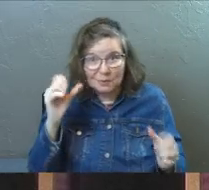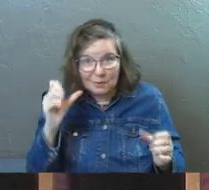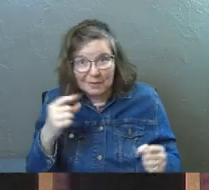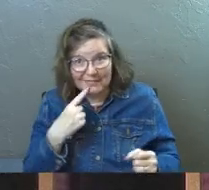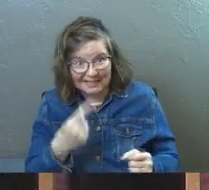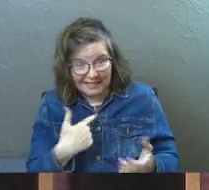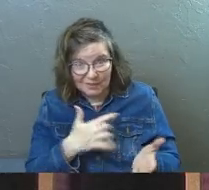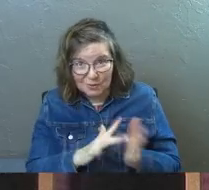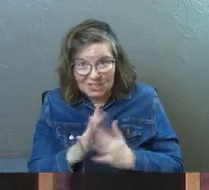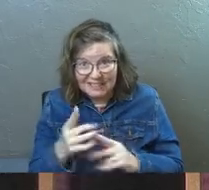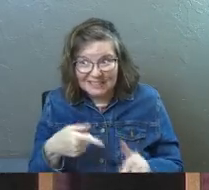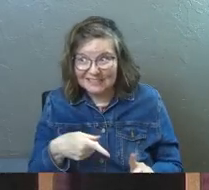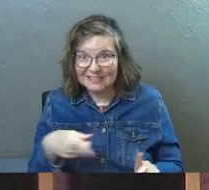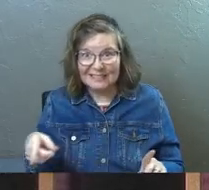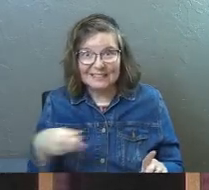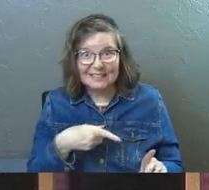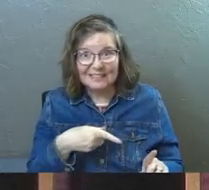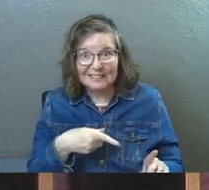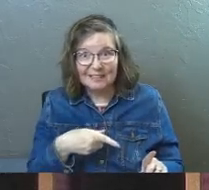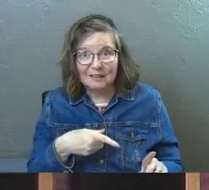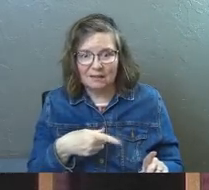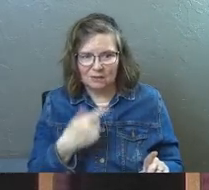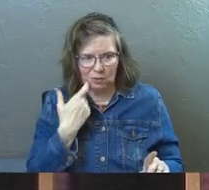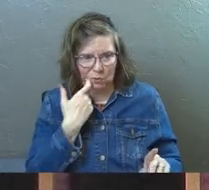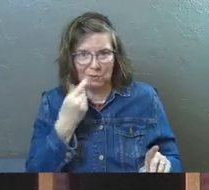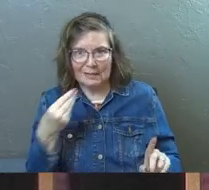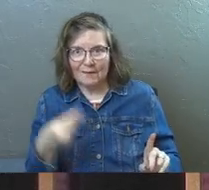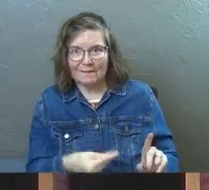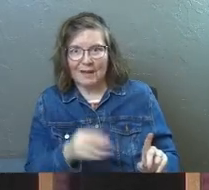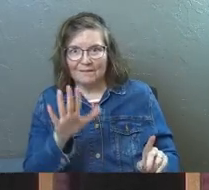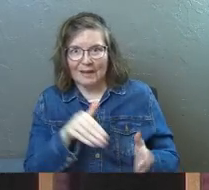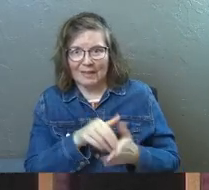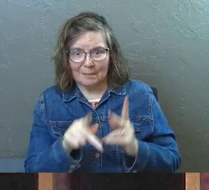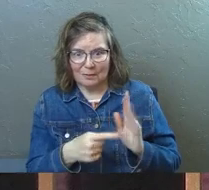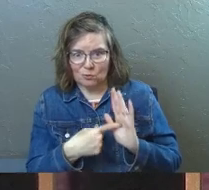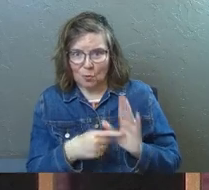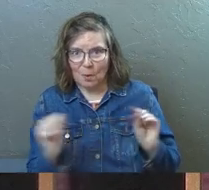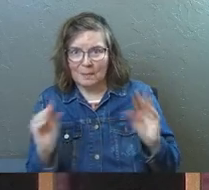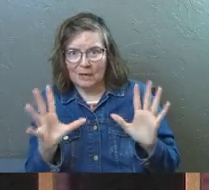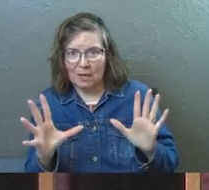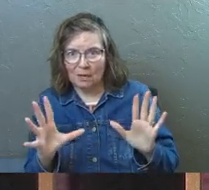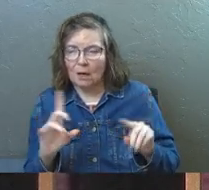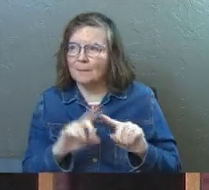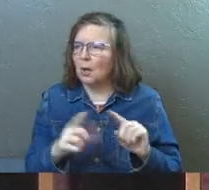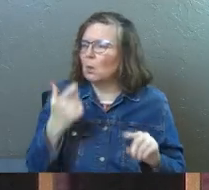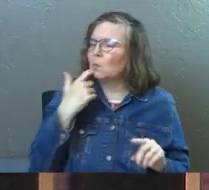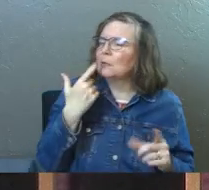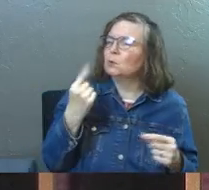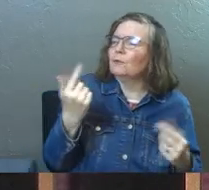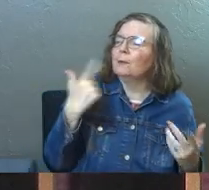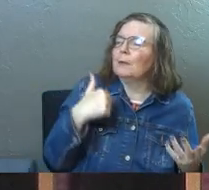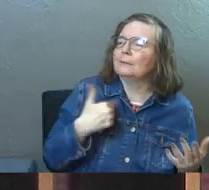they'd say that to Jesus? You just fed 5,000 people, but what have you done for me lately?